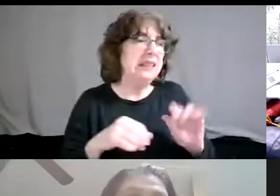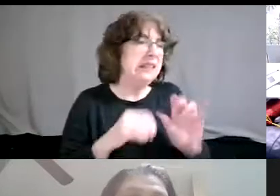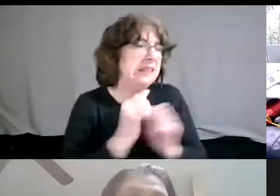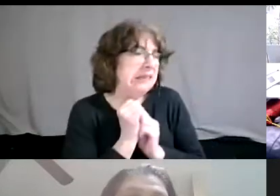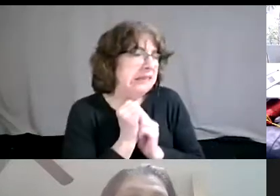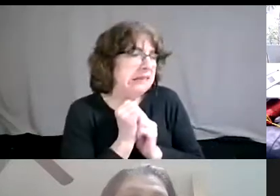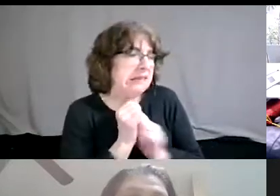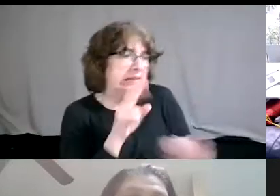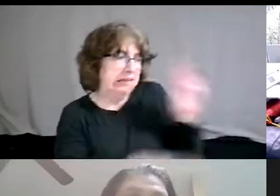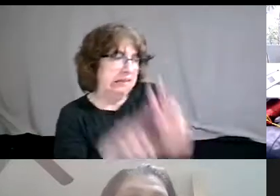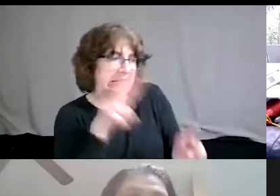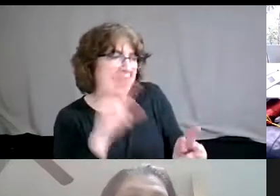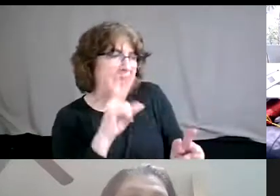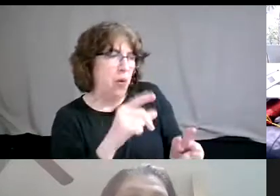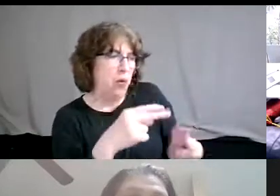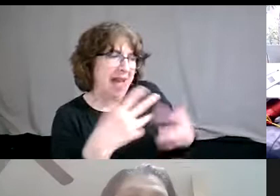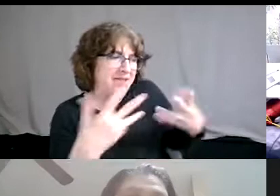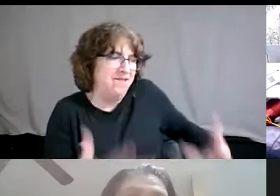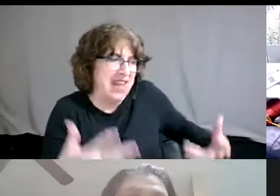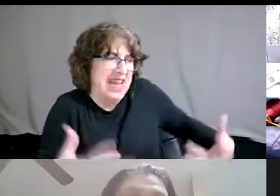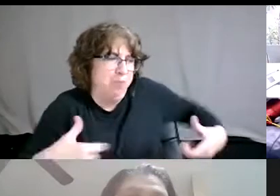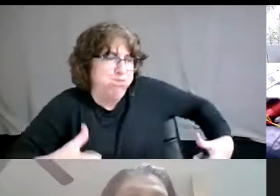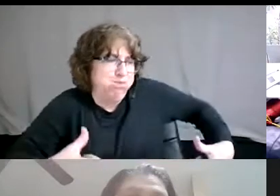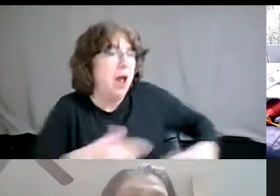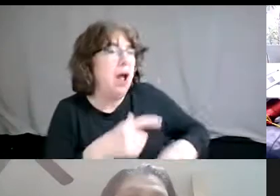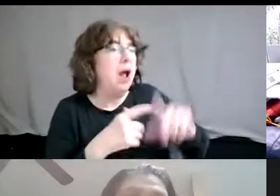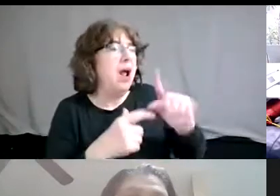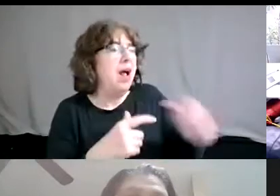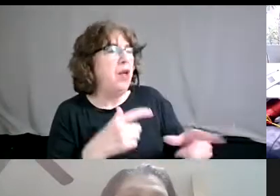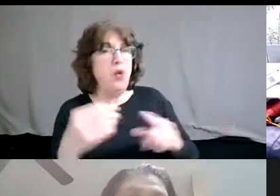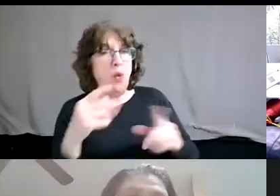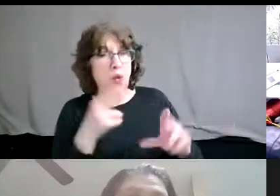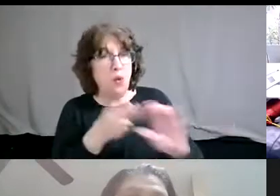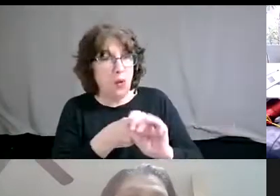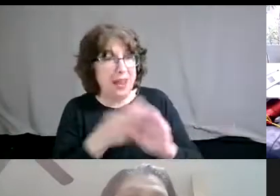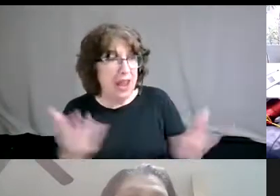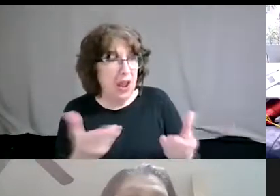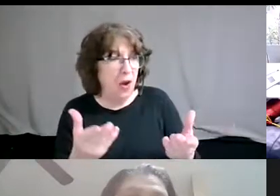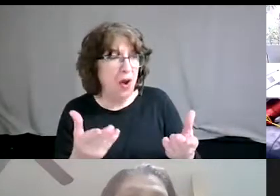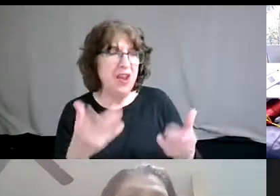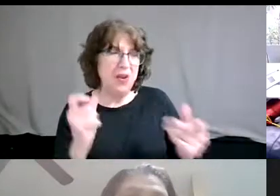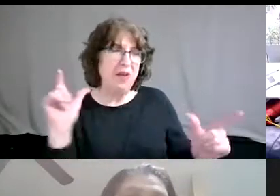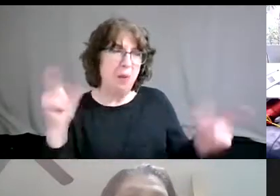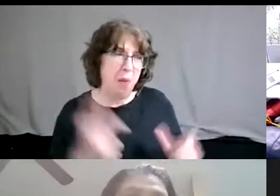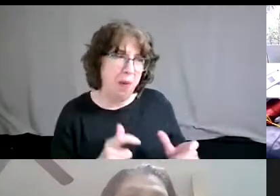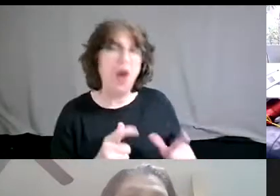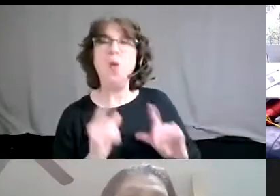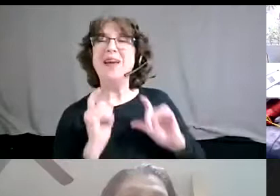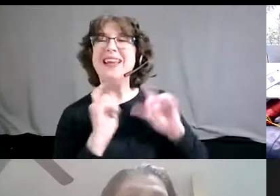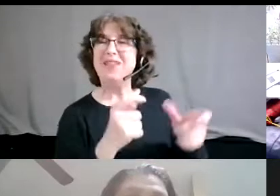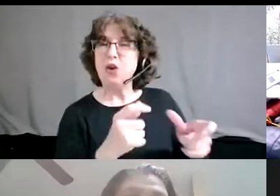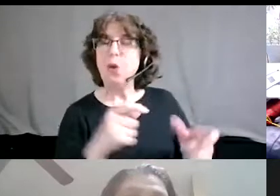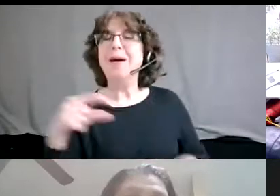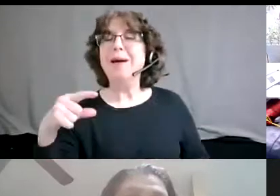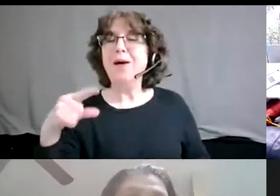onboarding package is going to be that we're going to send you to, we're going to give you a gym membership so that you can lose weight so